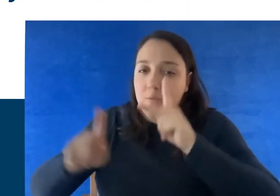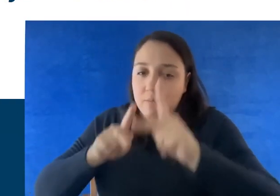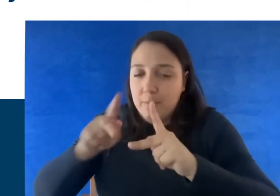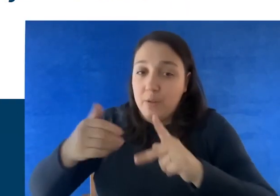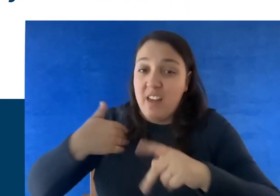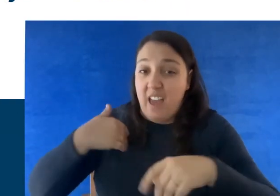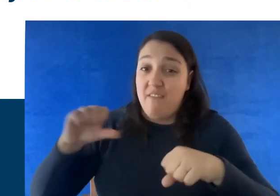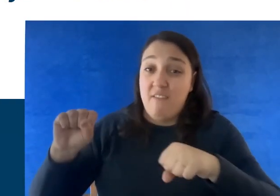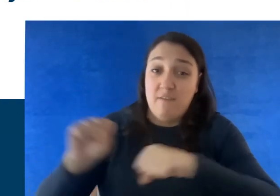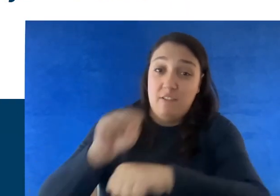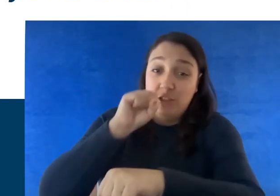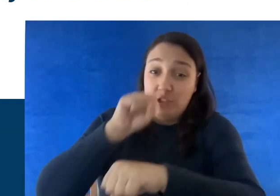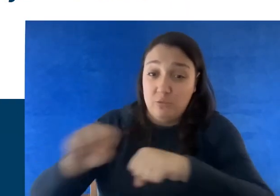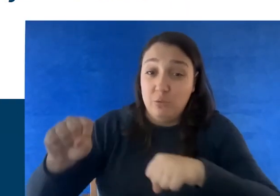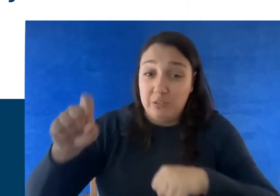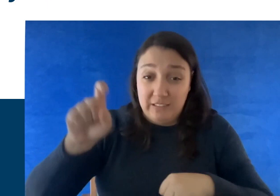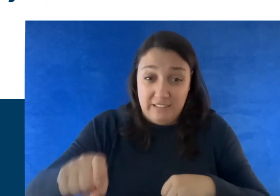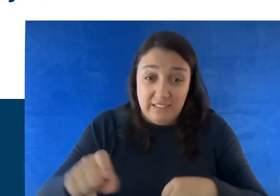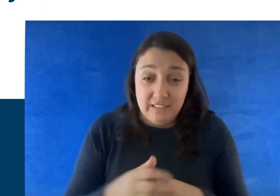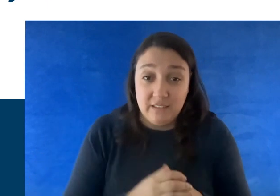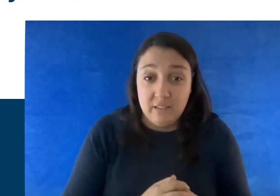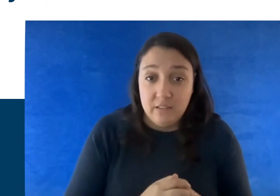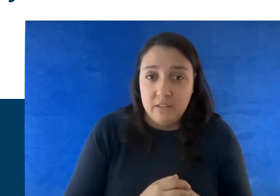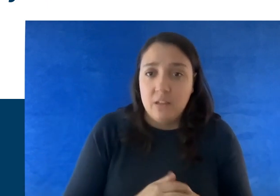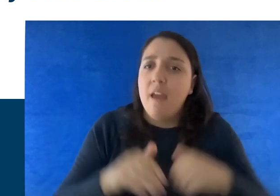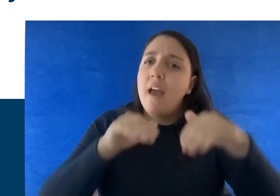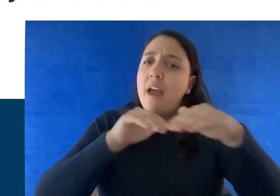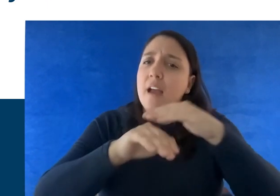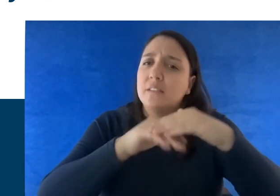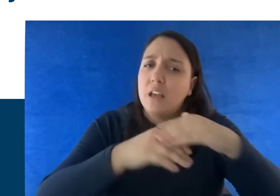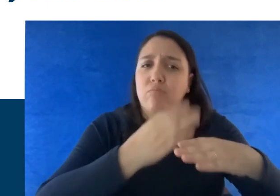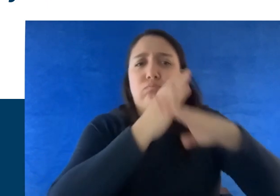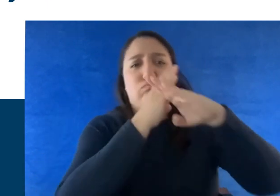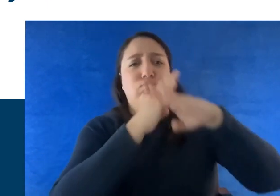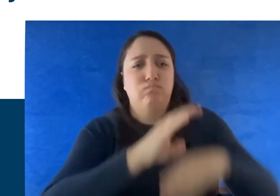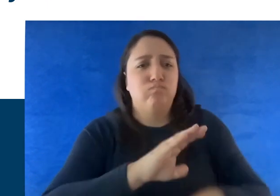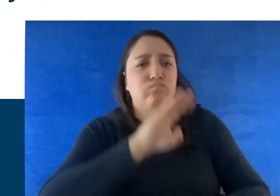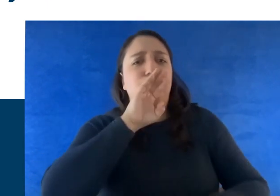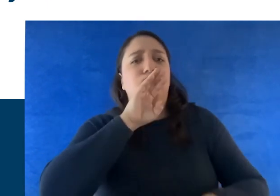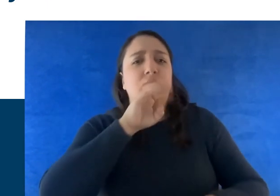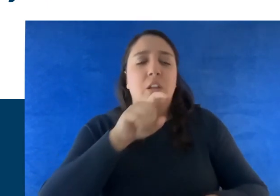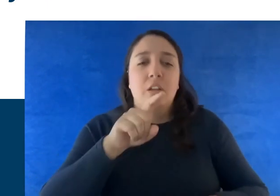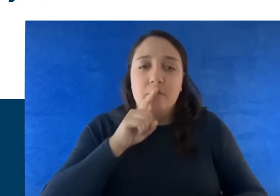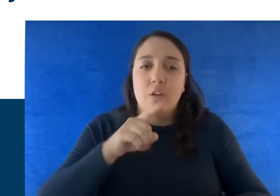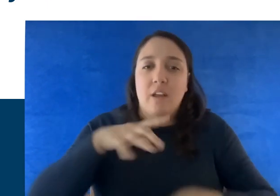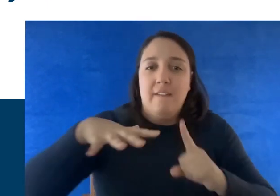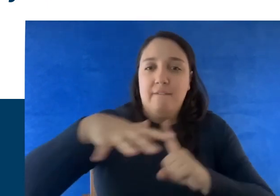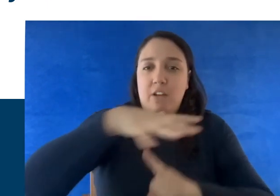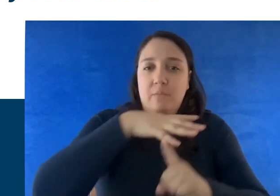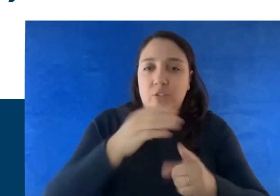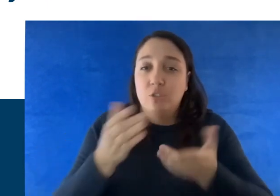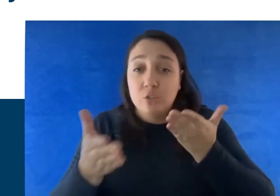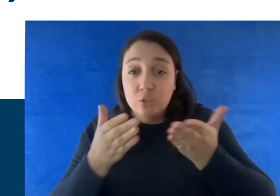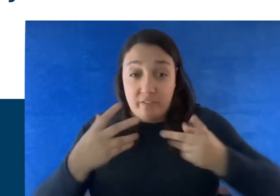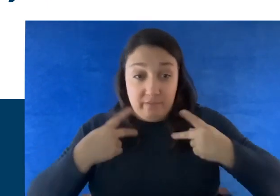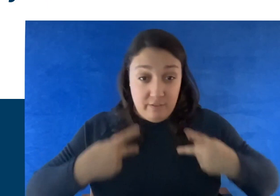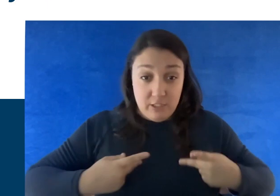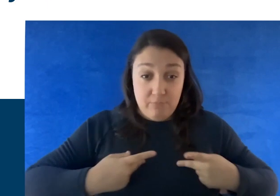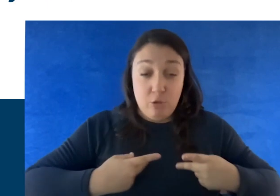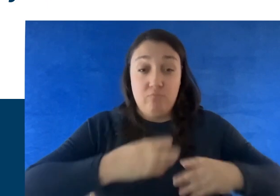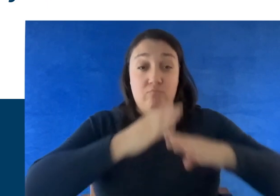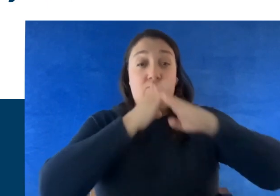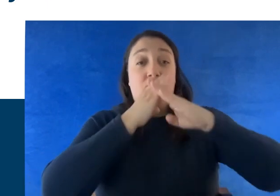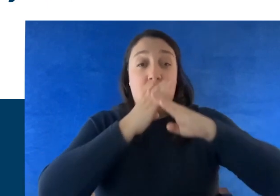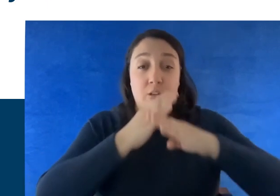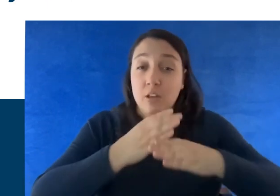space. What are access barriers? Access barriers are environmental, service, or physical obstacles that prevent people